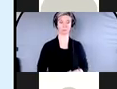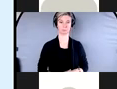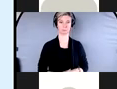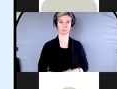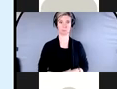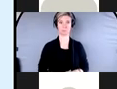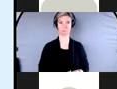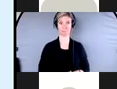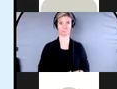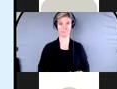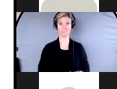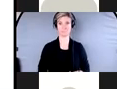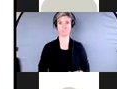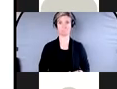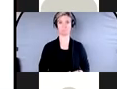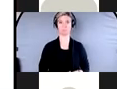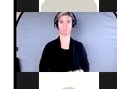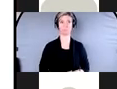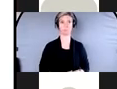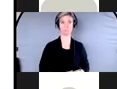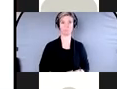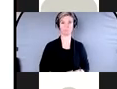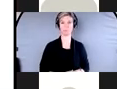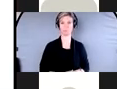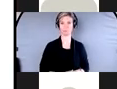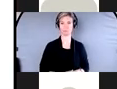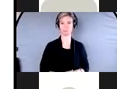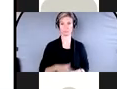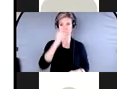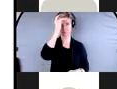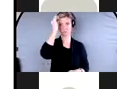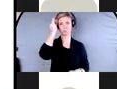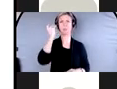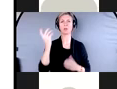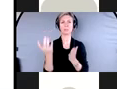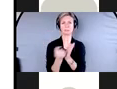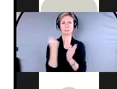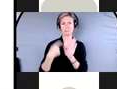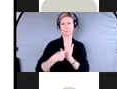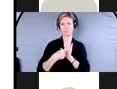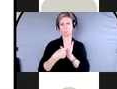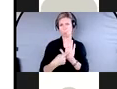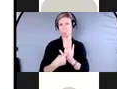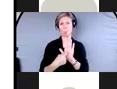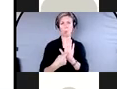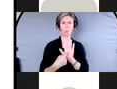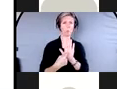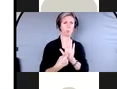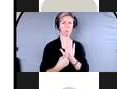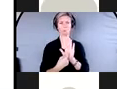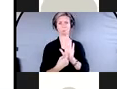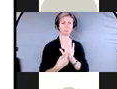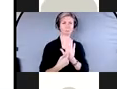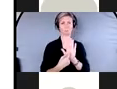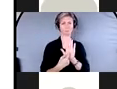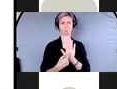-being. And just to quickly go over some of the signs of the profile of those who